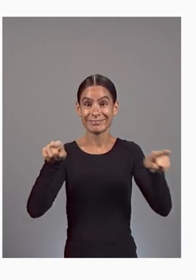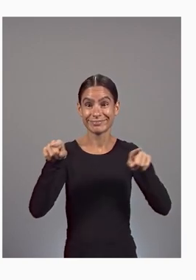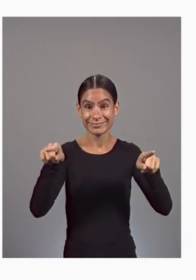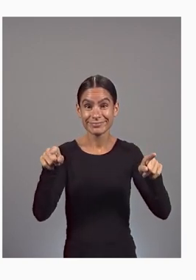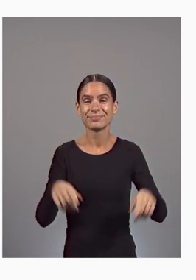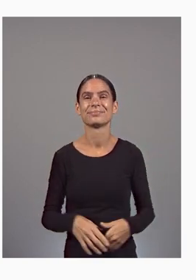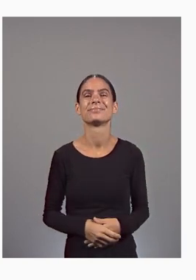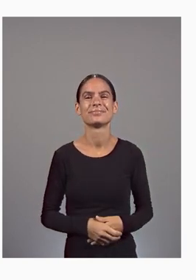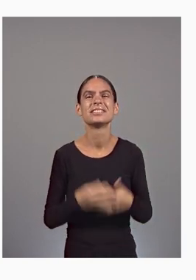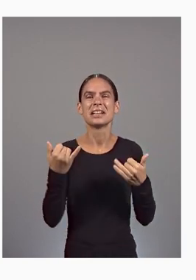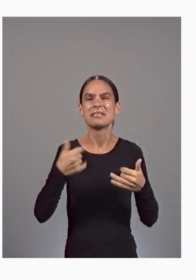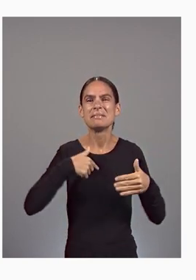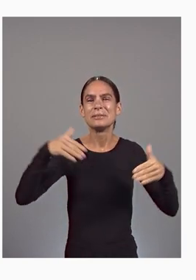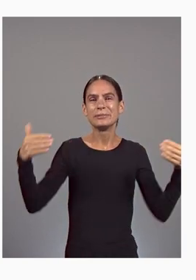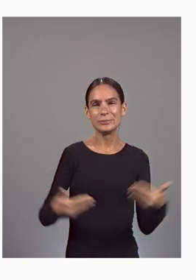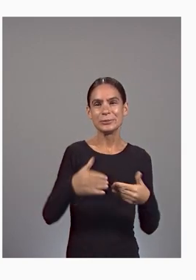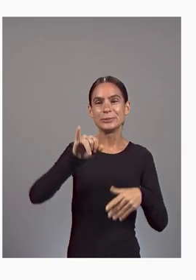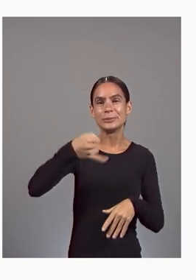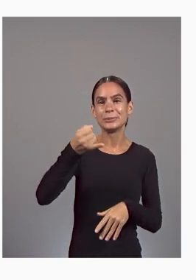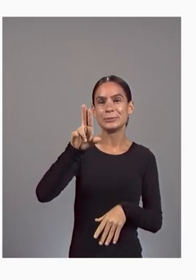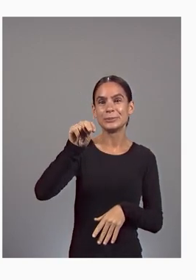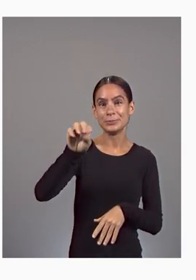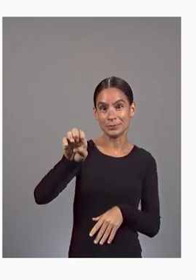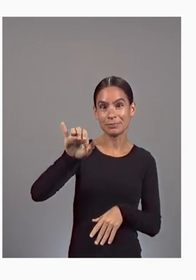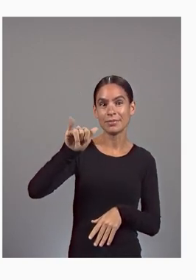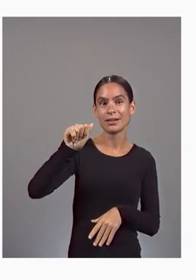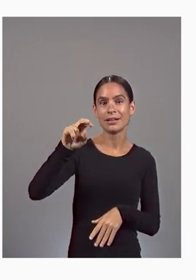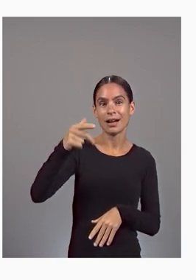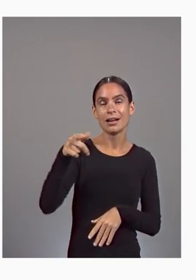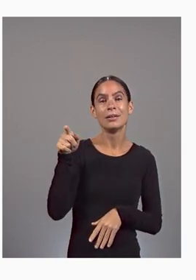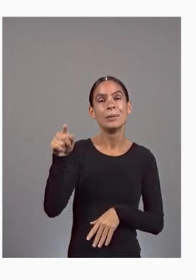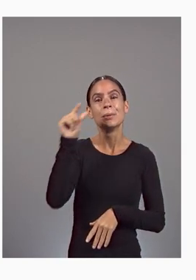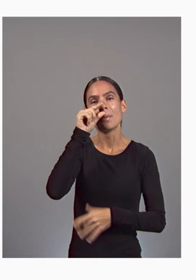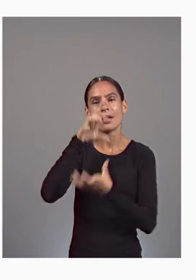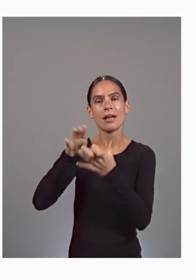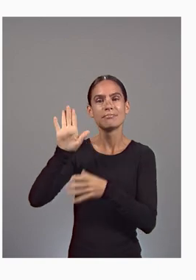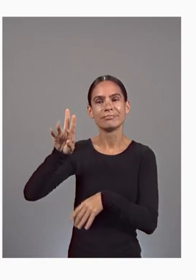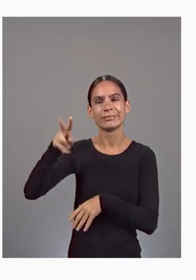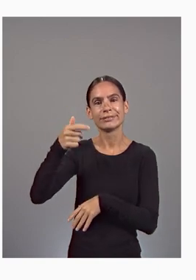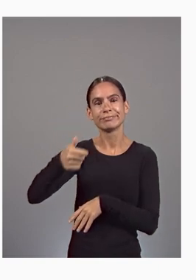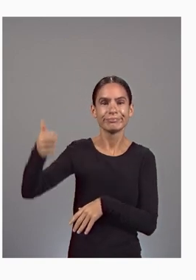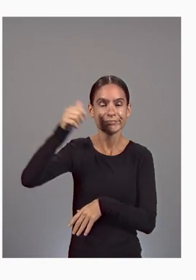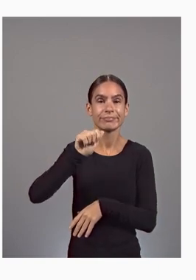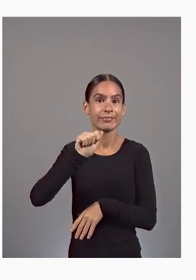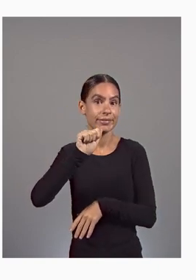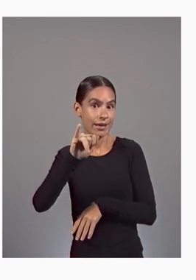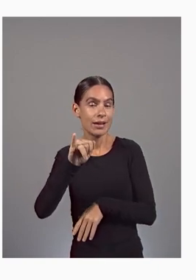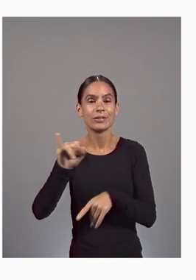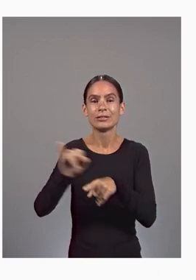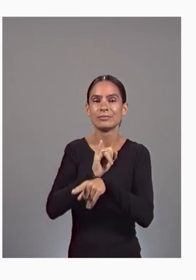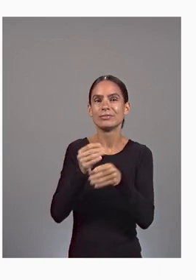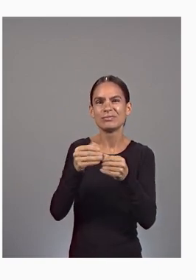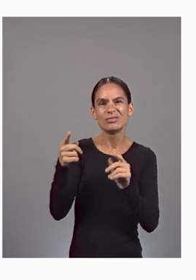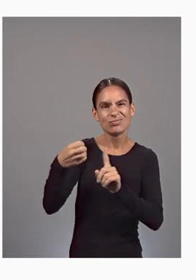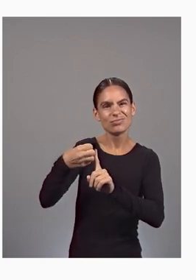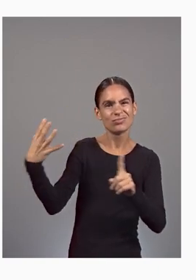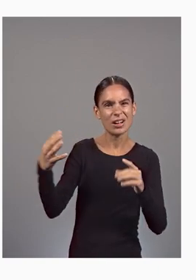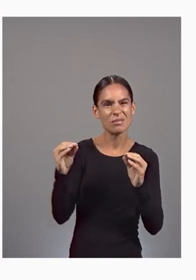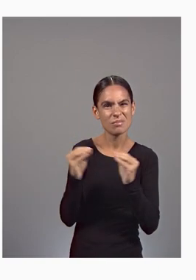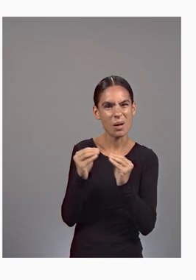Yang, Google's Cloud's Vice President of AI and Industry Solutions, to tell you more about our vision.